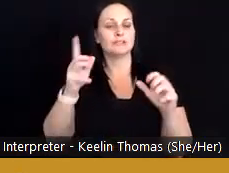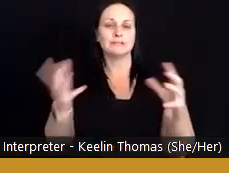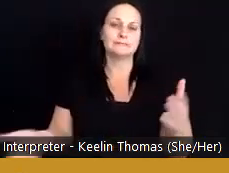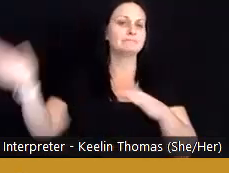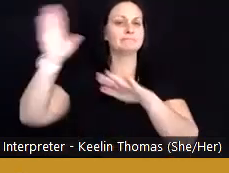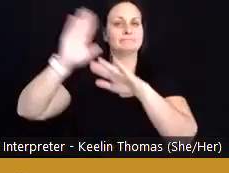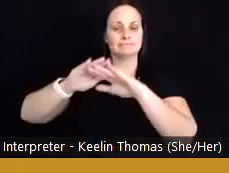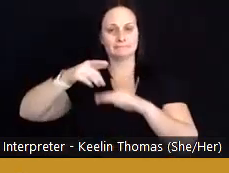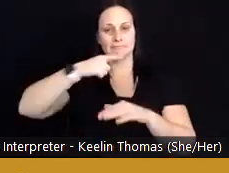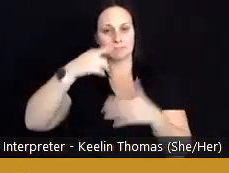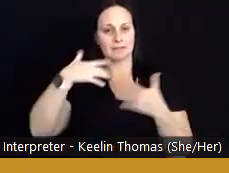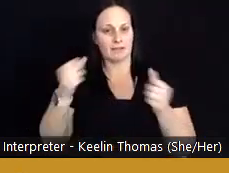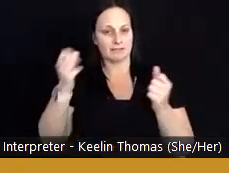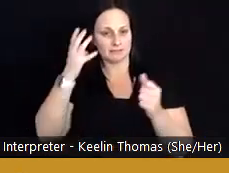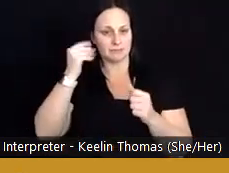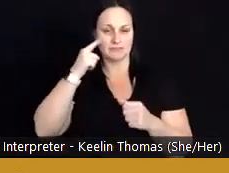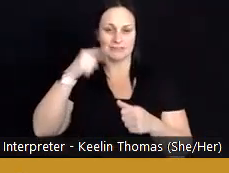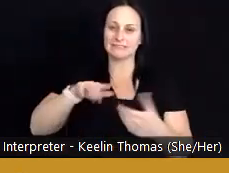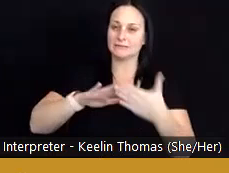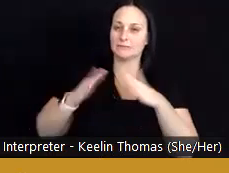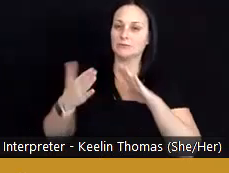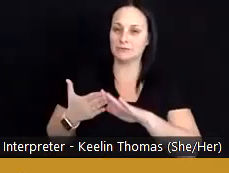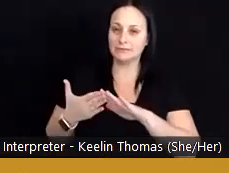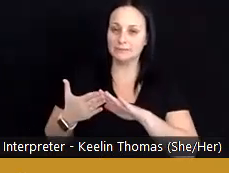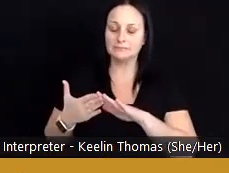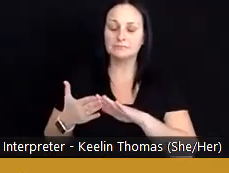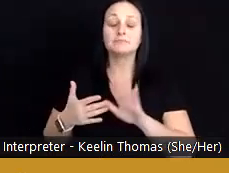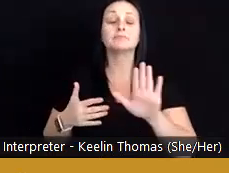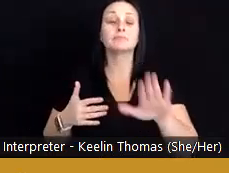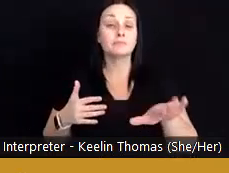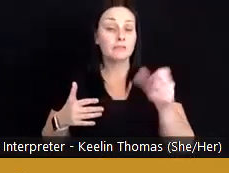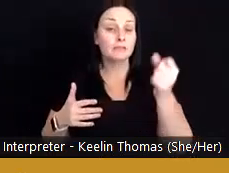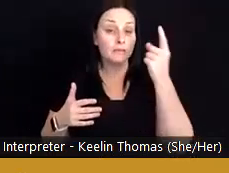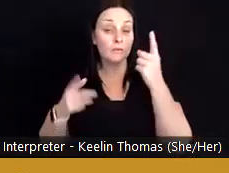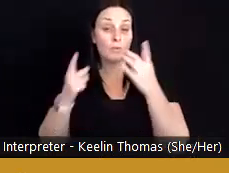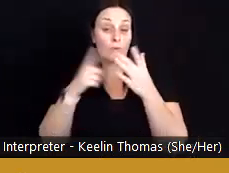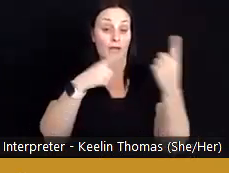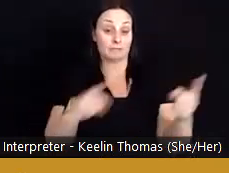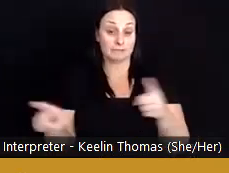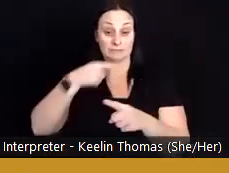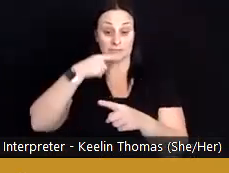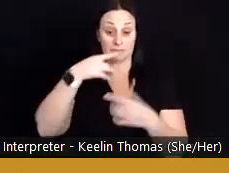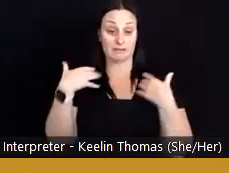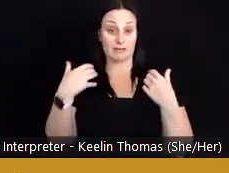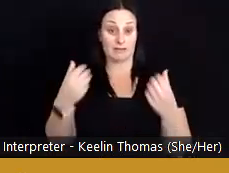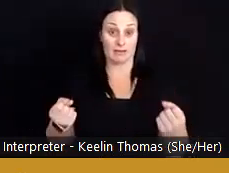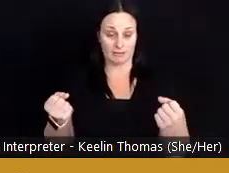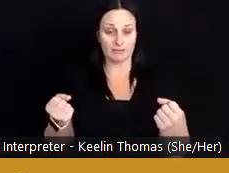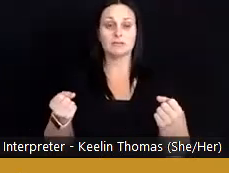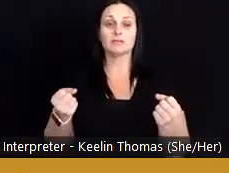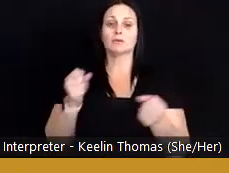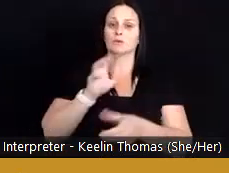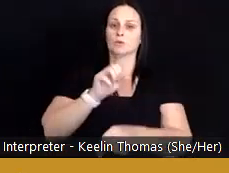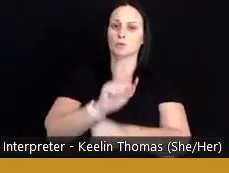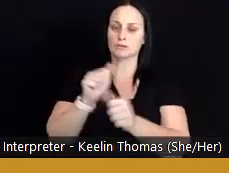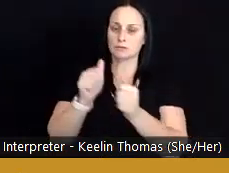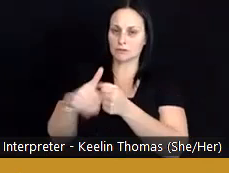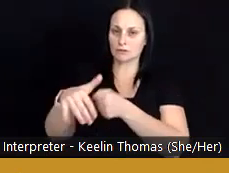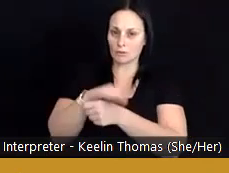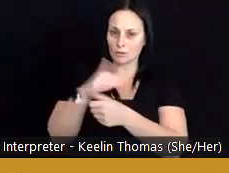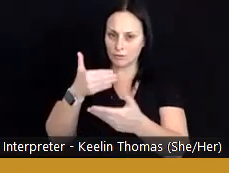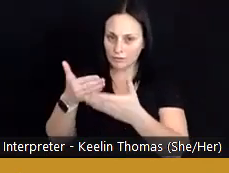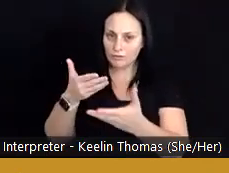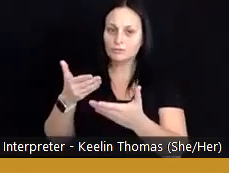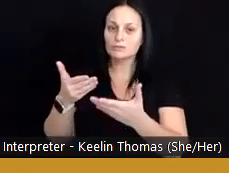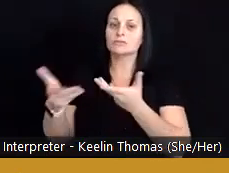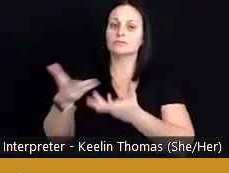experiences for the people of this community. Now what's going to happen when this School of Public Health works with our local community and